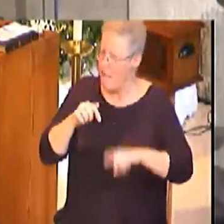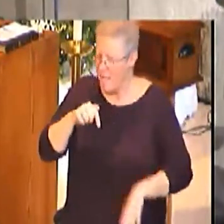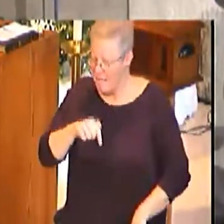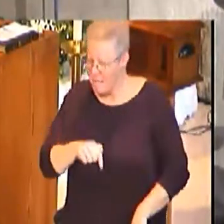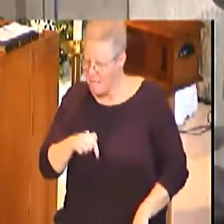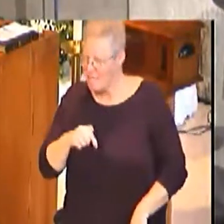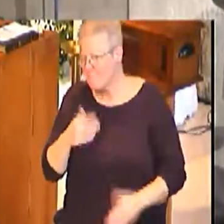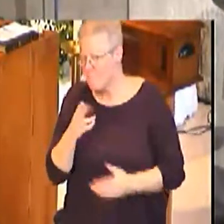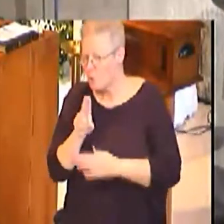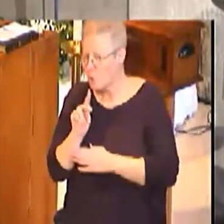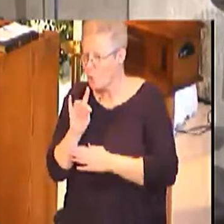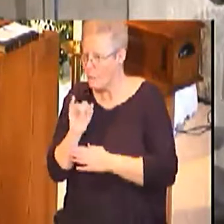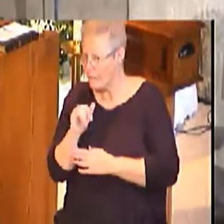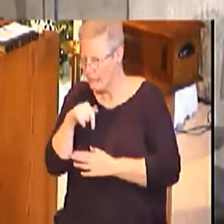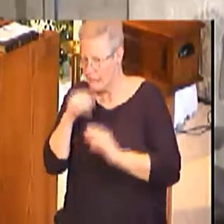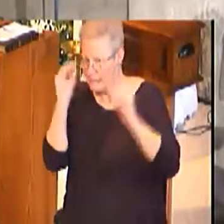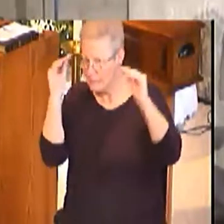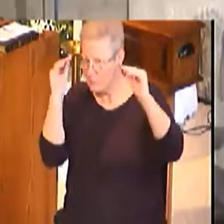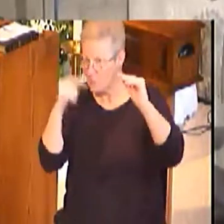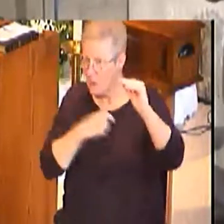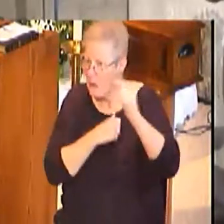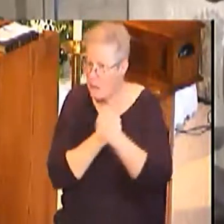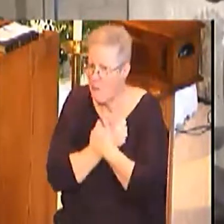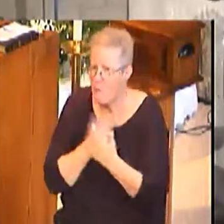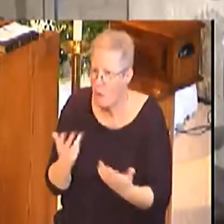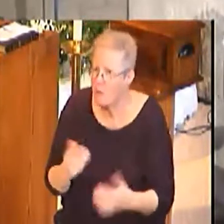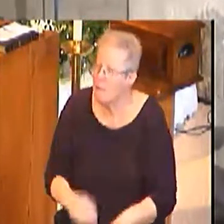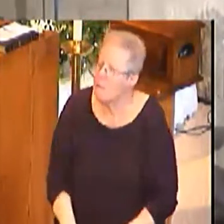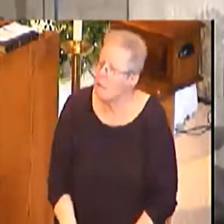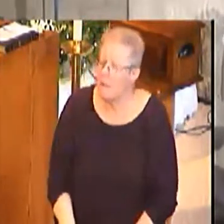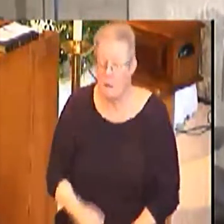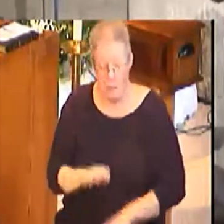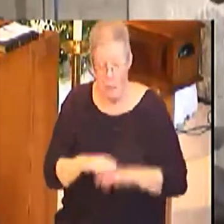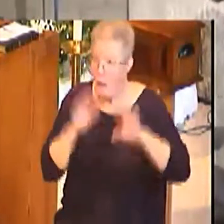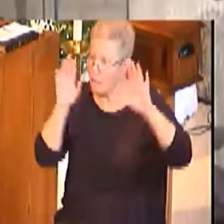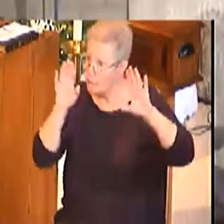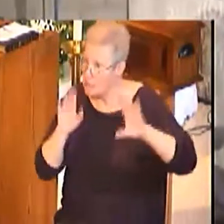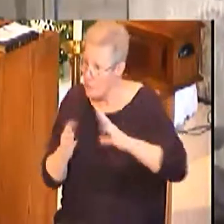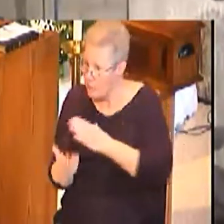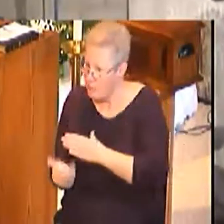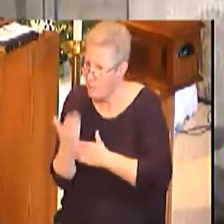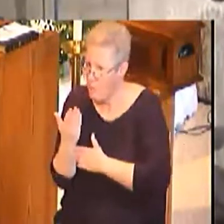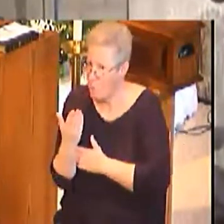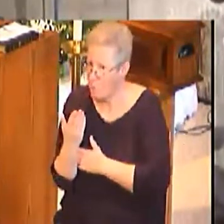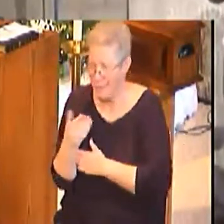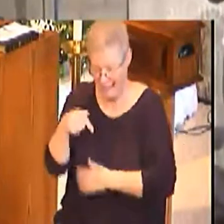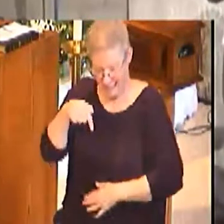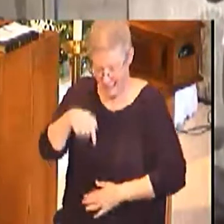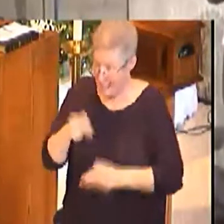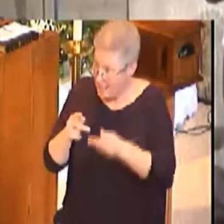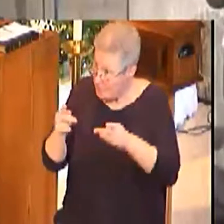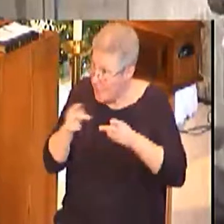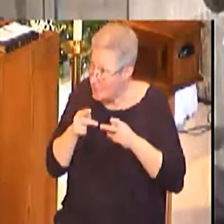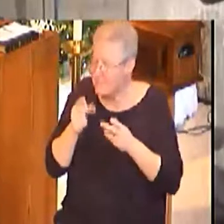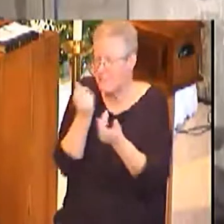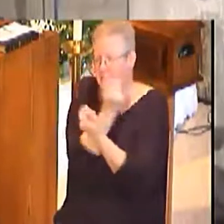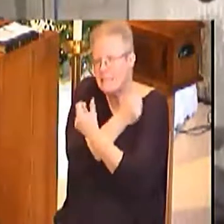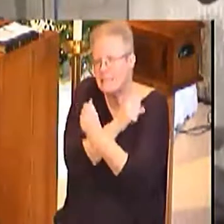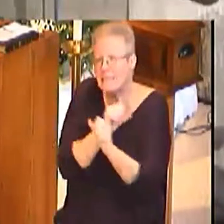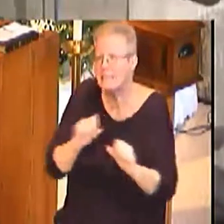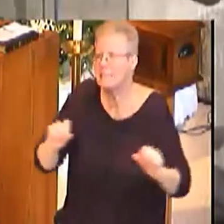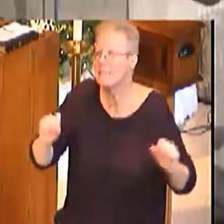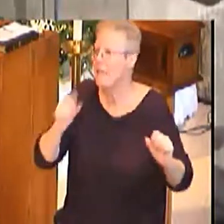is that on Sunday morning, this is indeed a safe place to come together